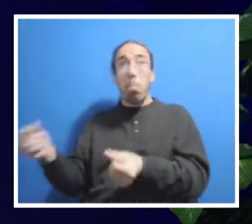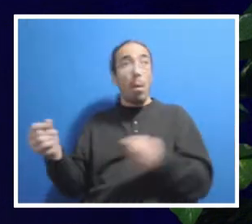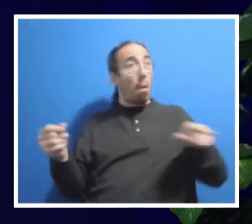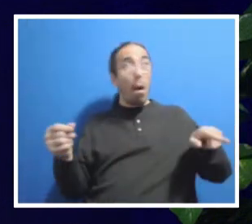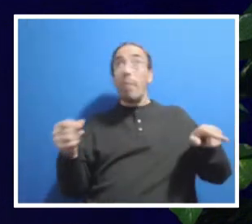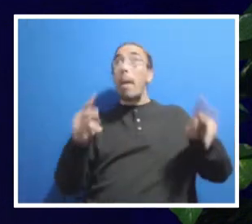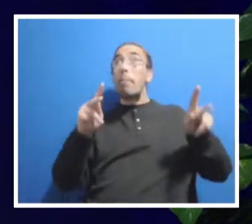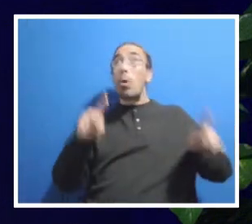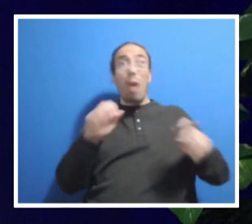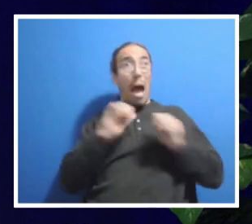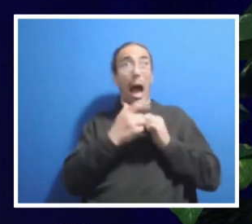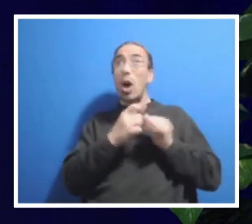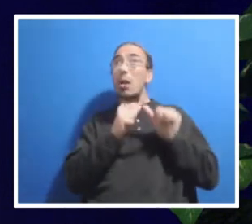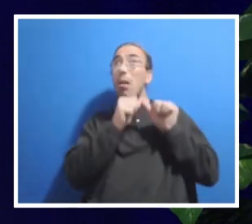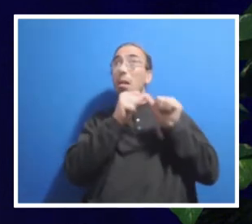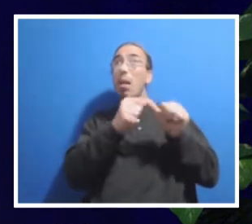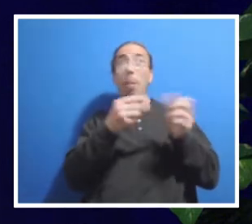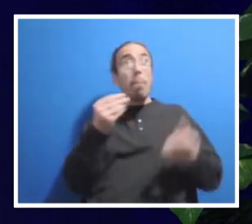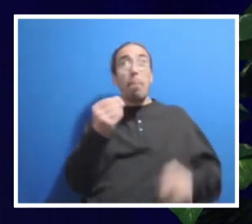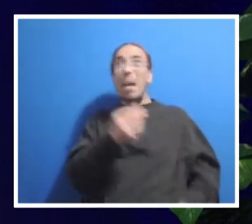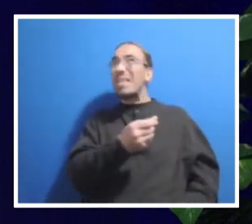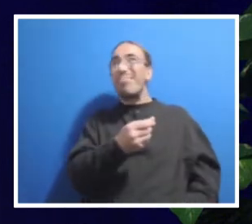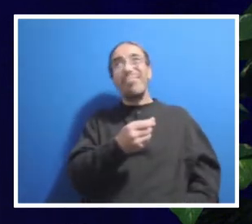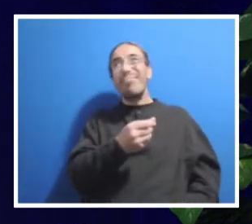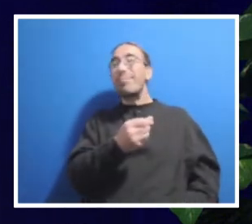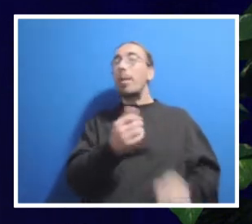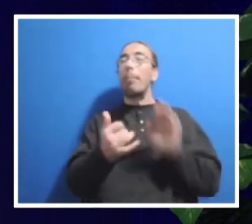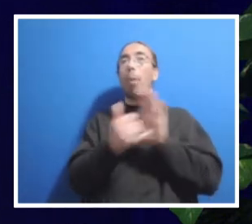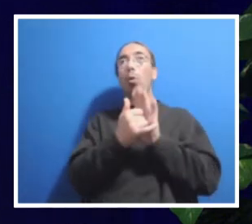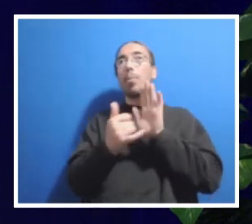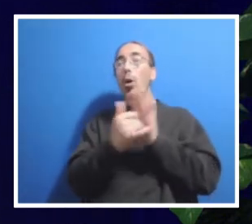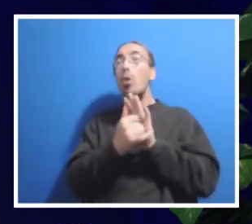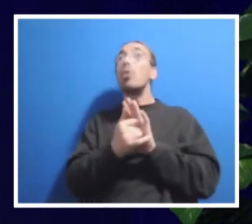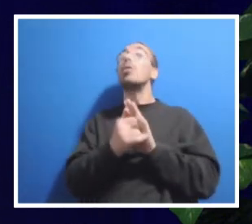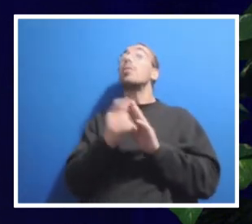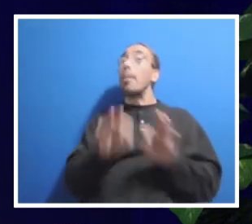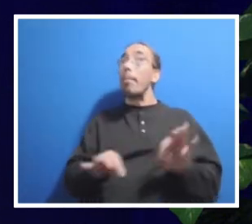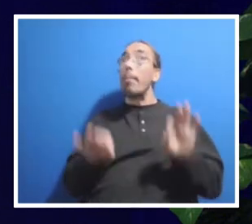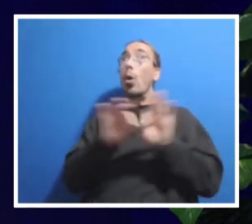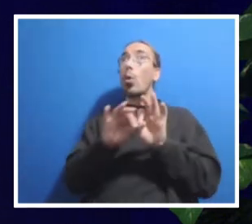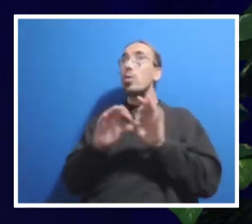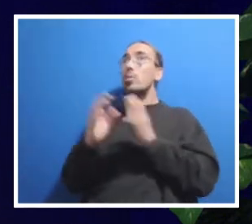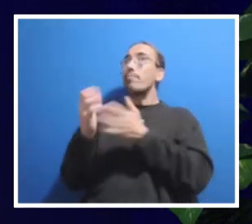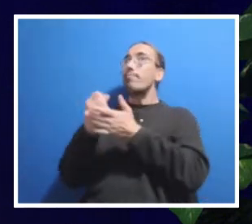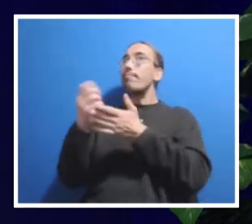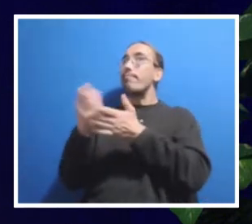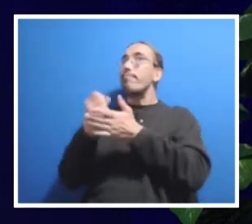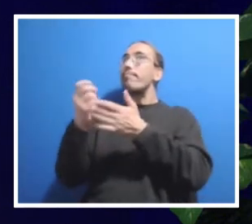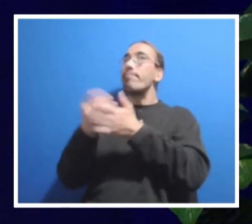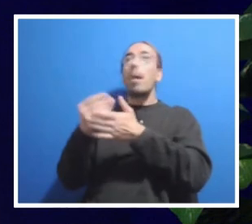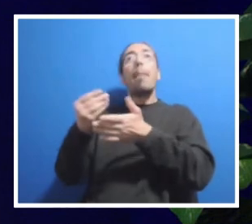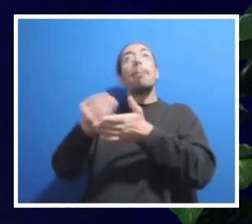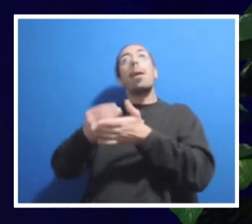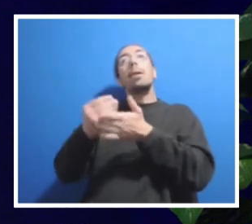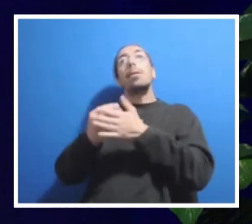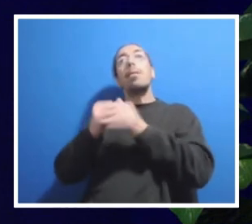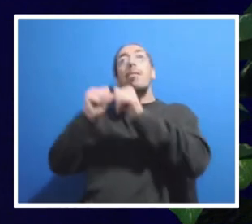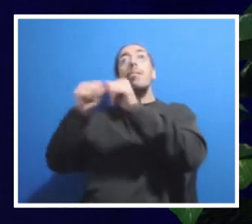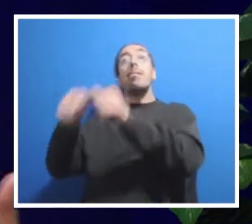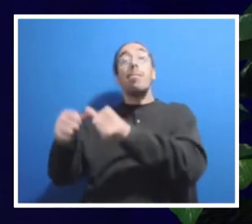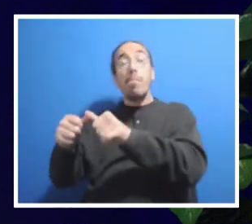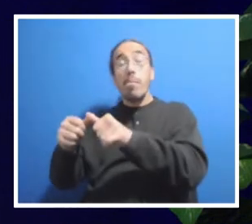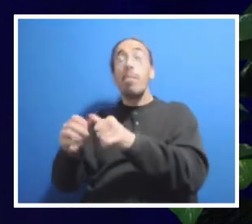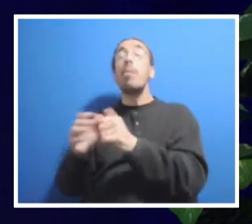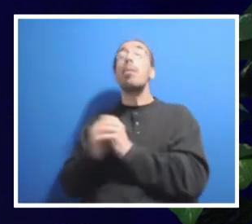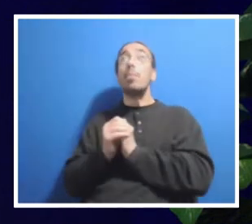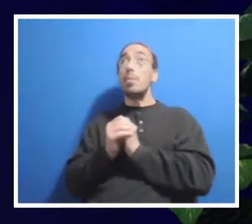perpetuity. So we really need a perpetual, reoccurring revenue source. And that's what really should be in our budget for